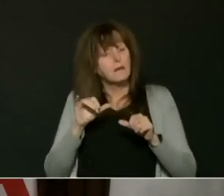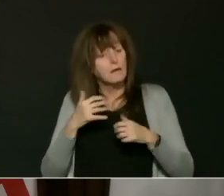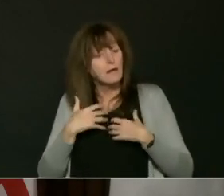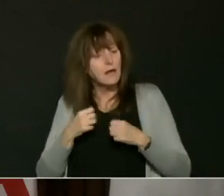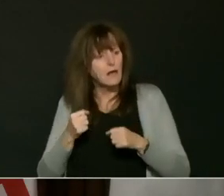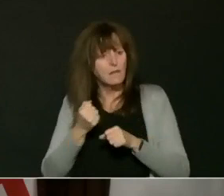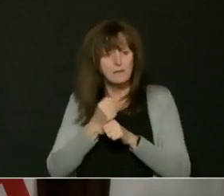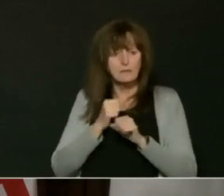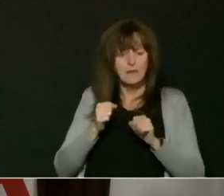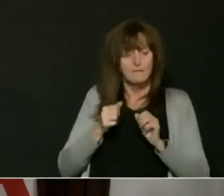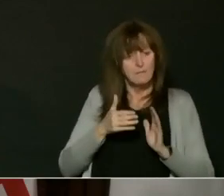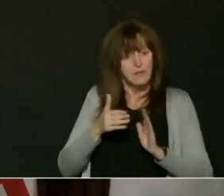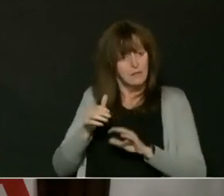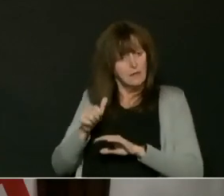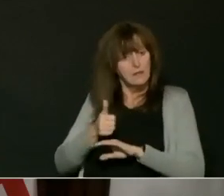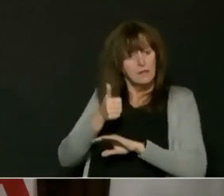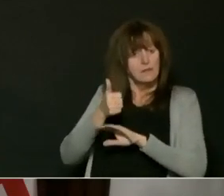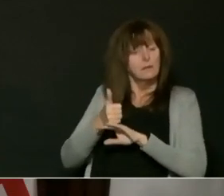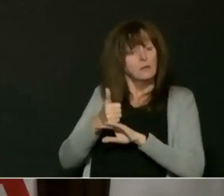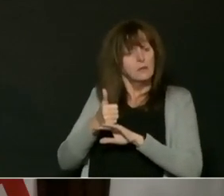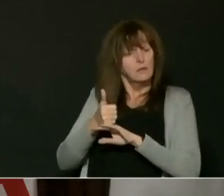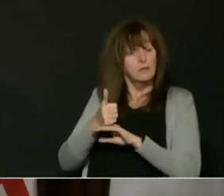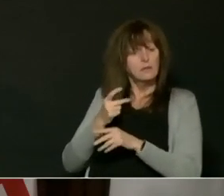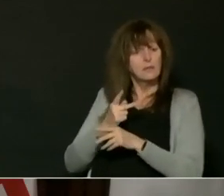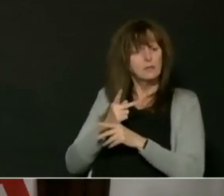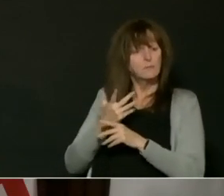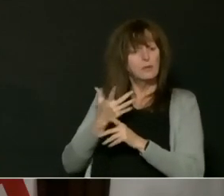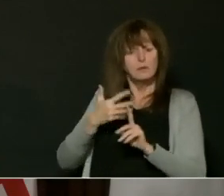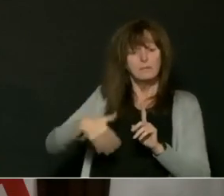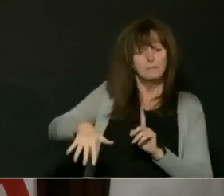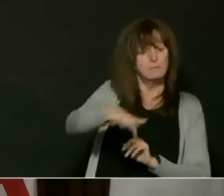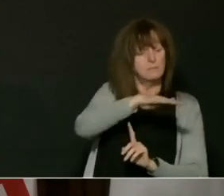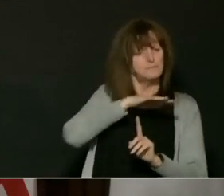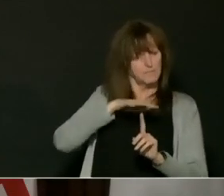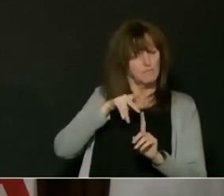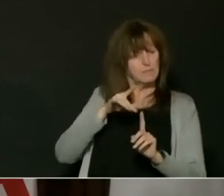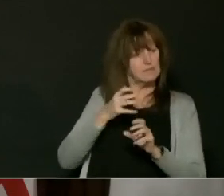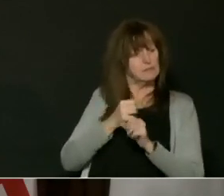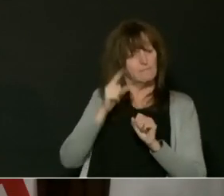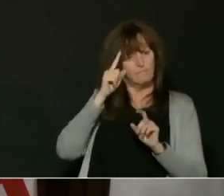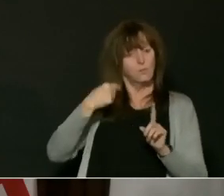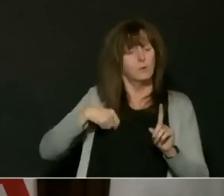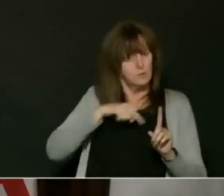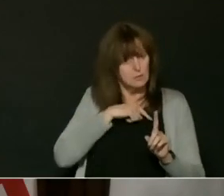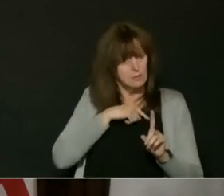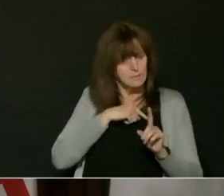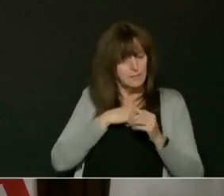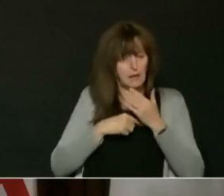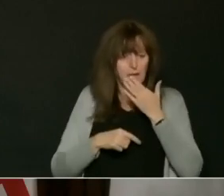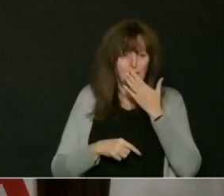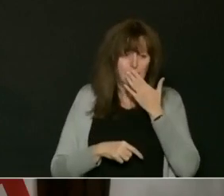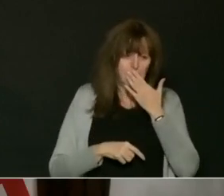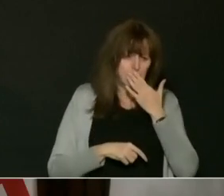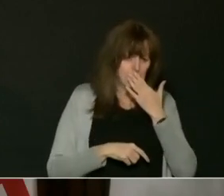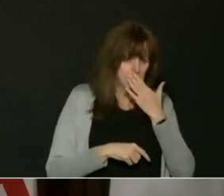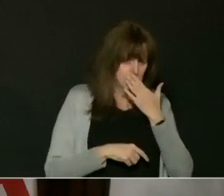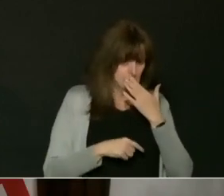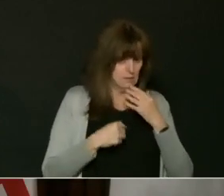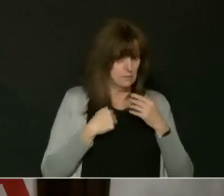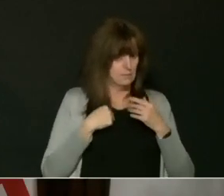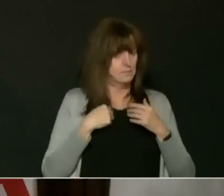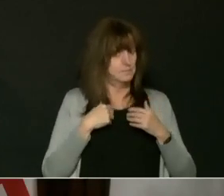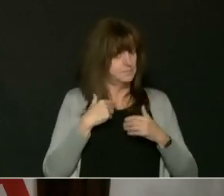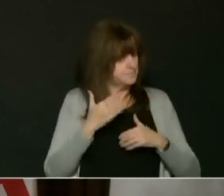spaces safe for all of us. As we move forward, COVID-19 vaccines continue to remain a